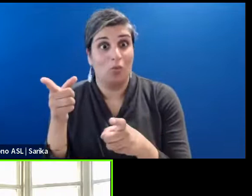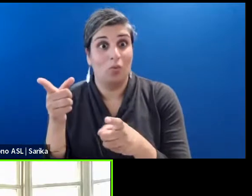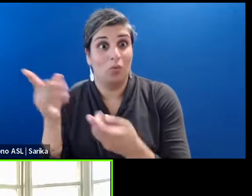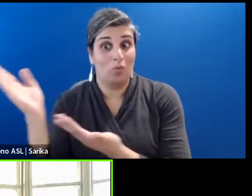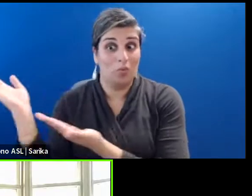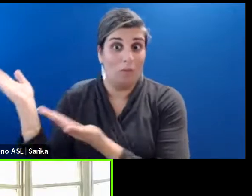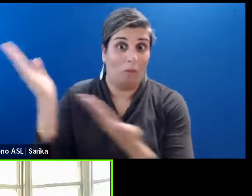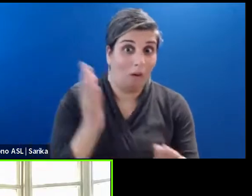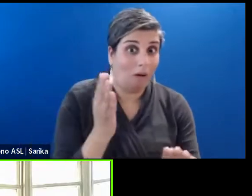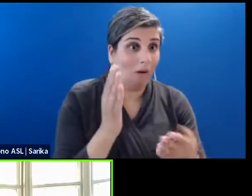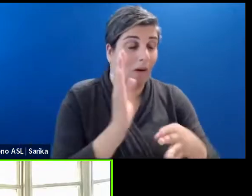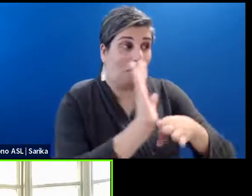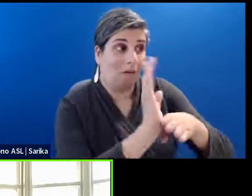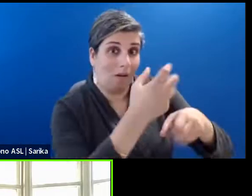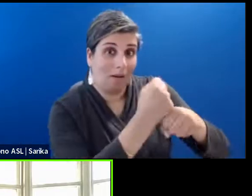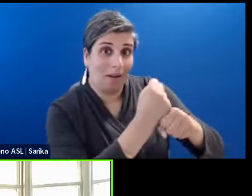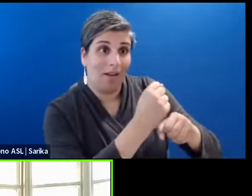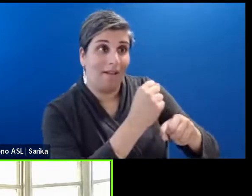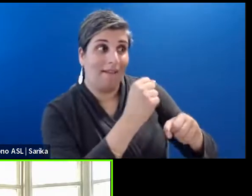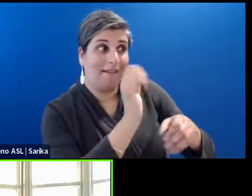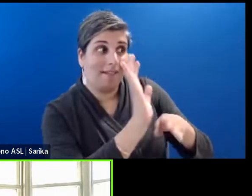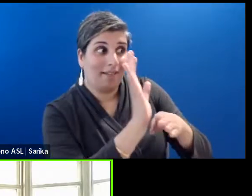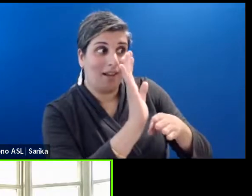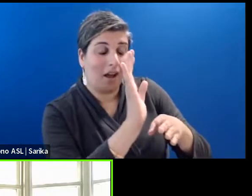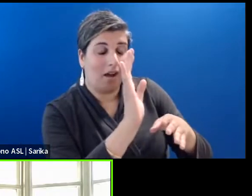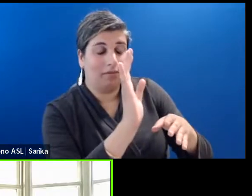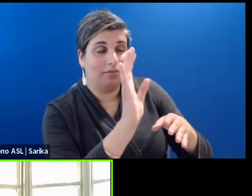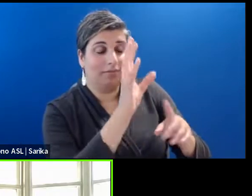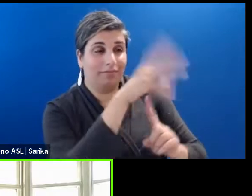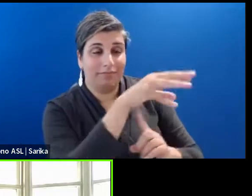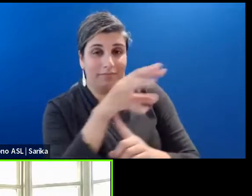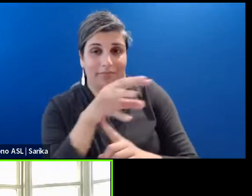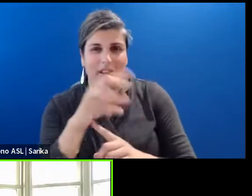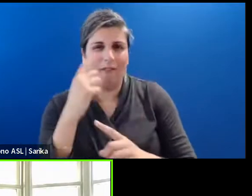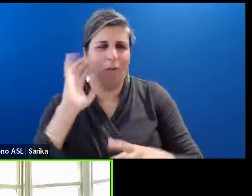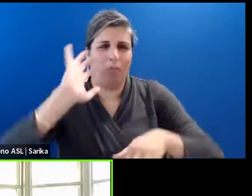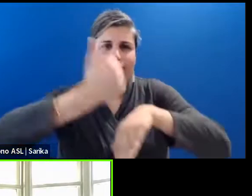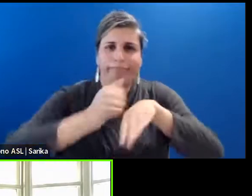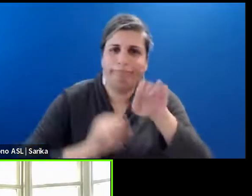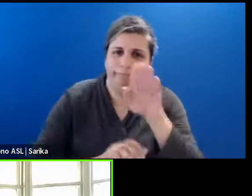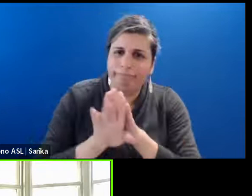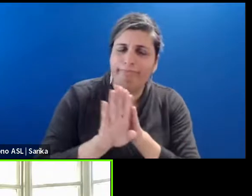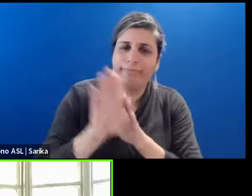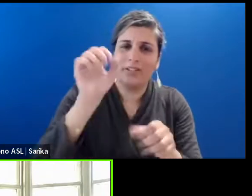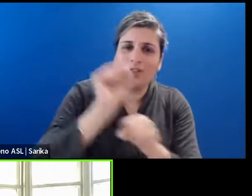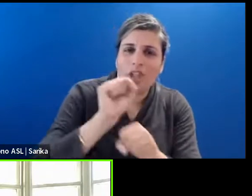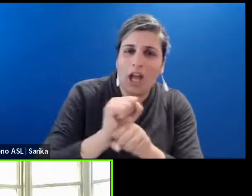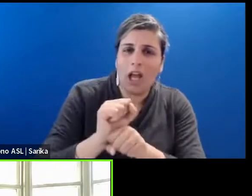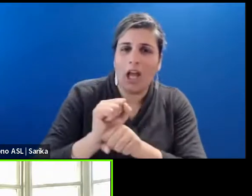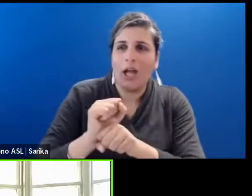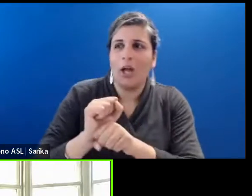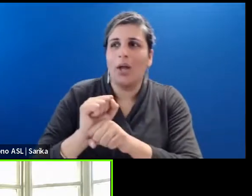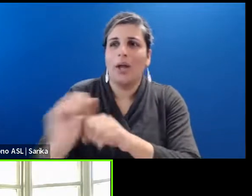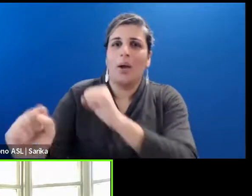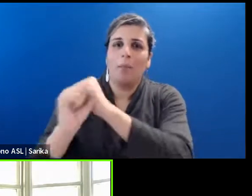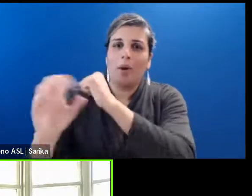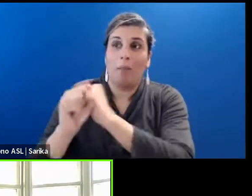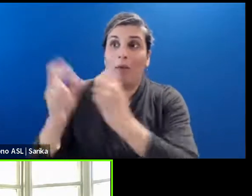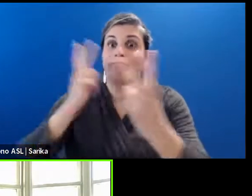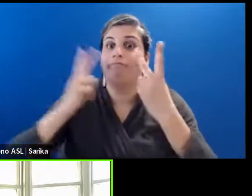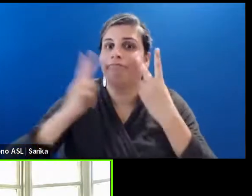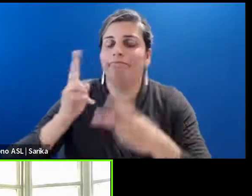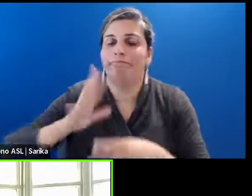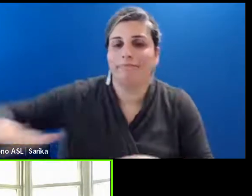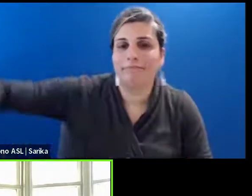their state to create jobs to. Um, promote the visuals that